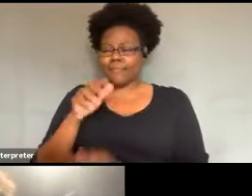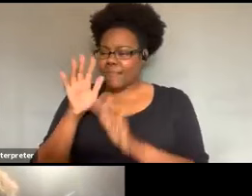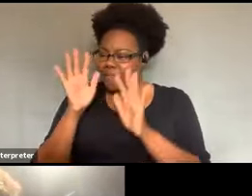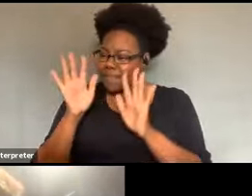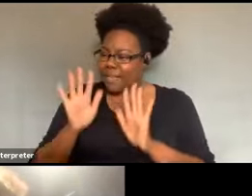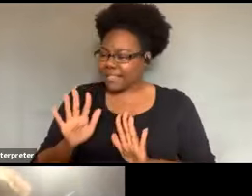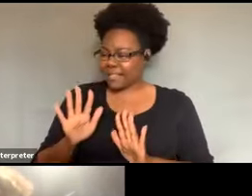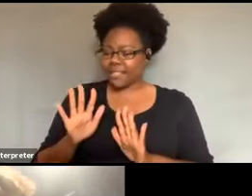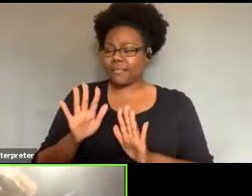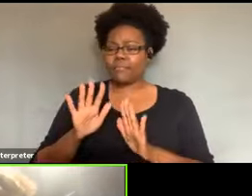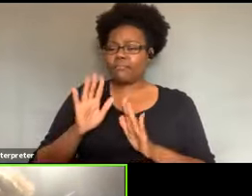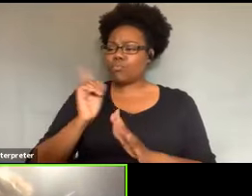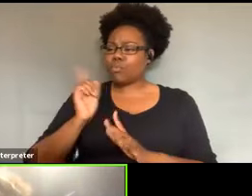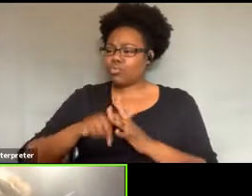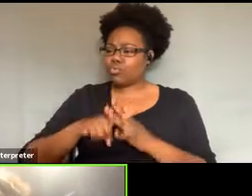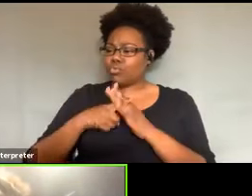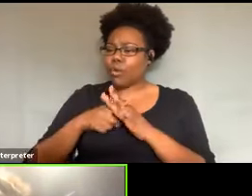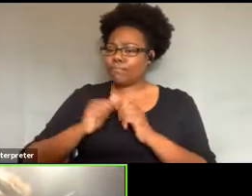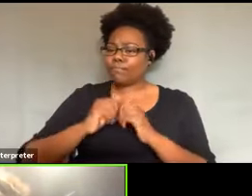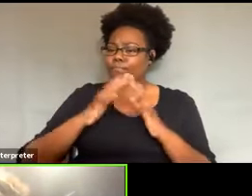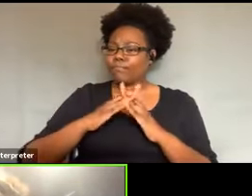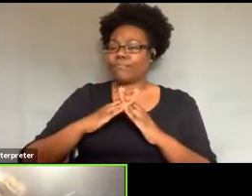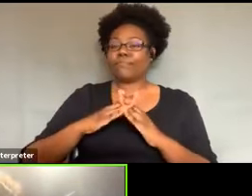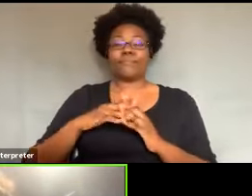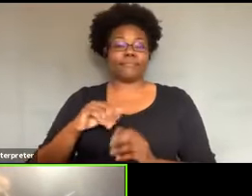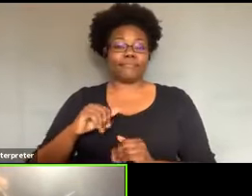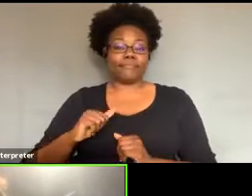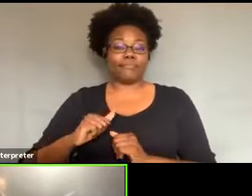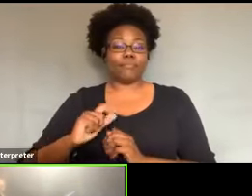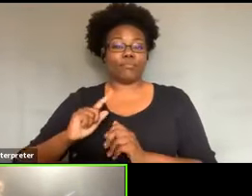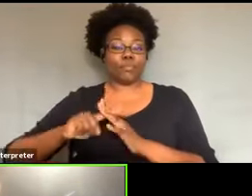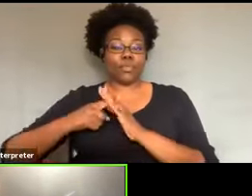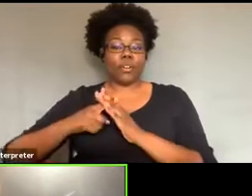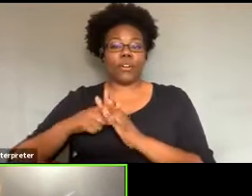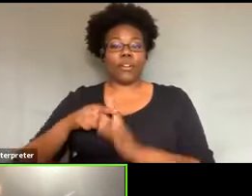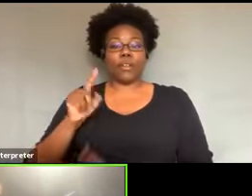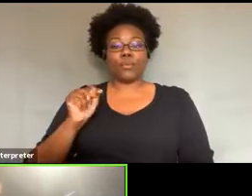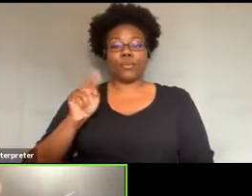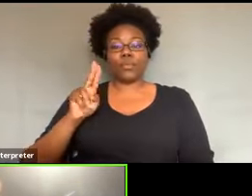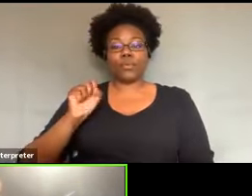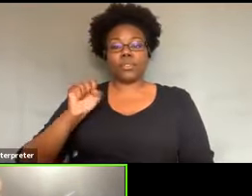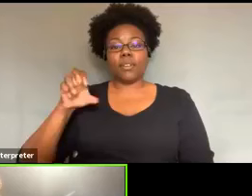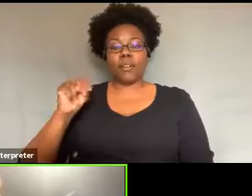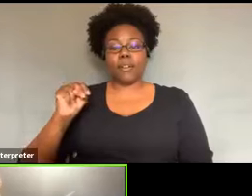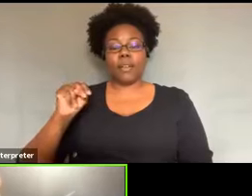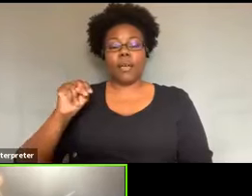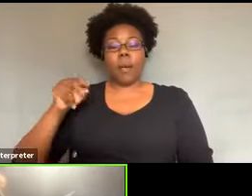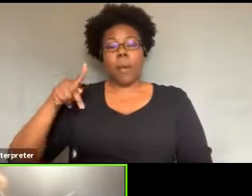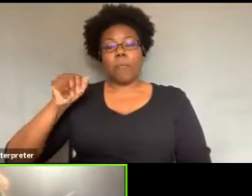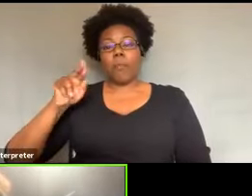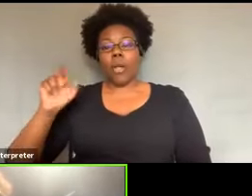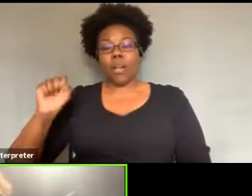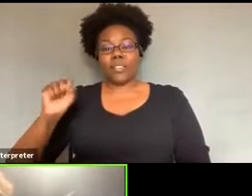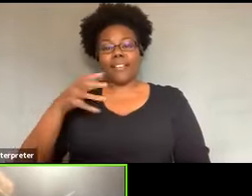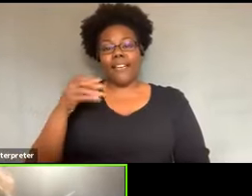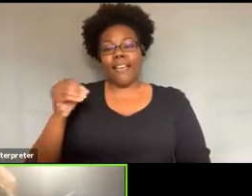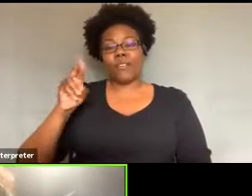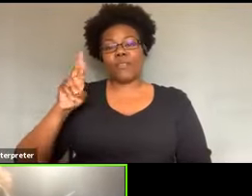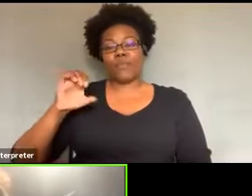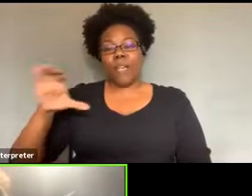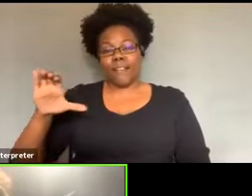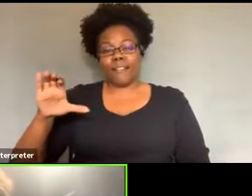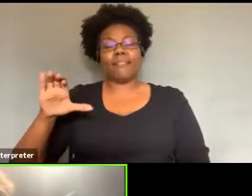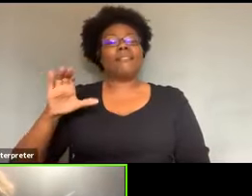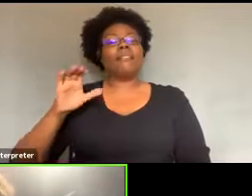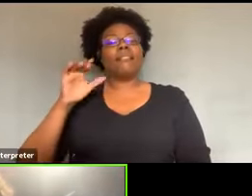We started at the Tucson Parks and Recreations. I had been dancing downtown at the Old Fellows